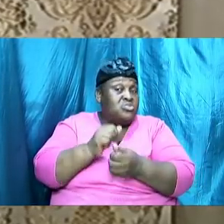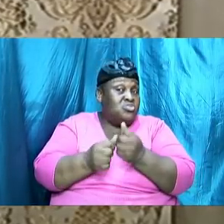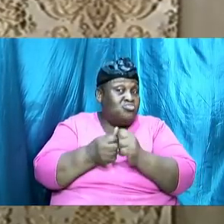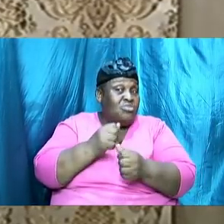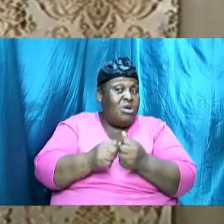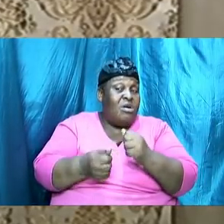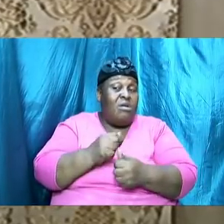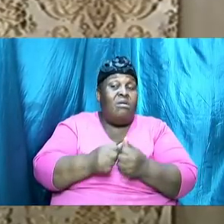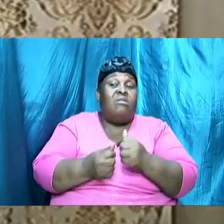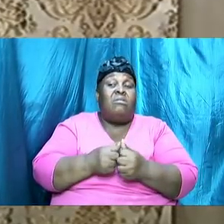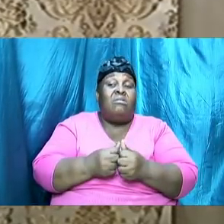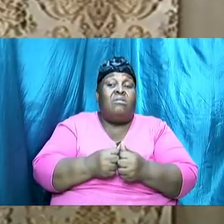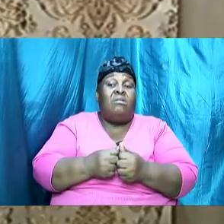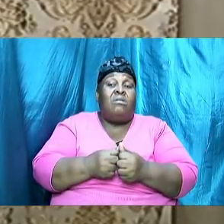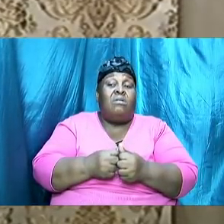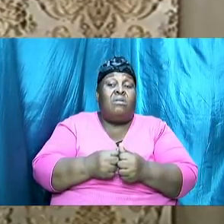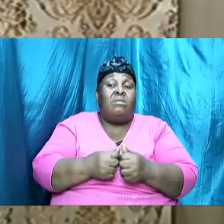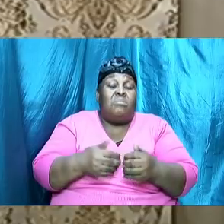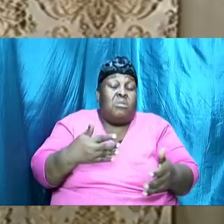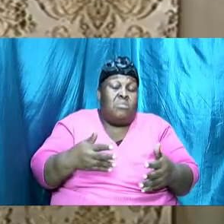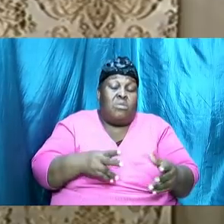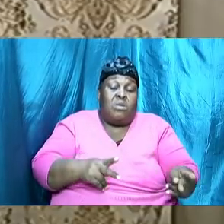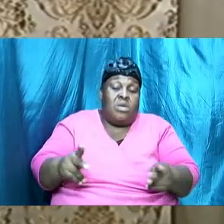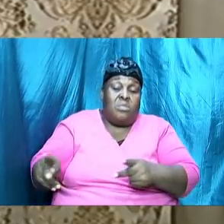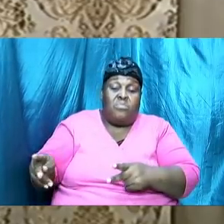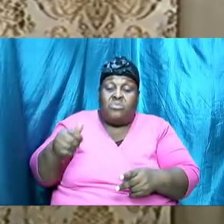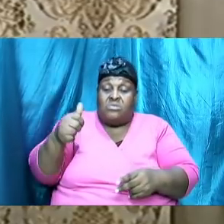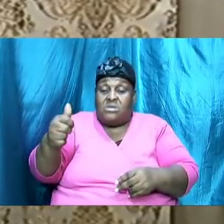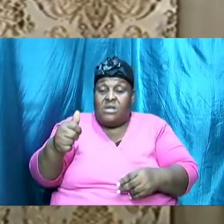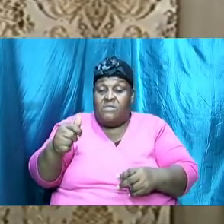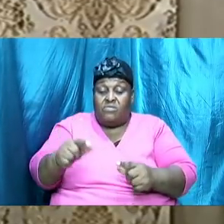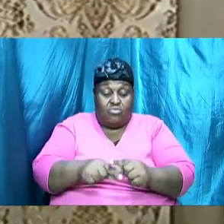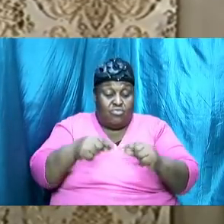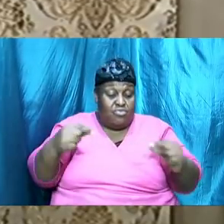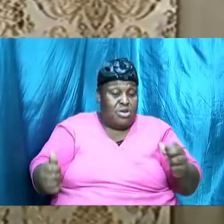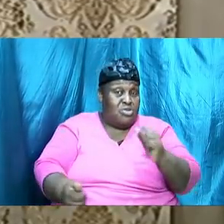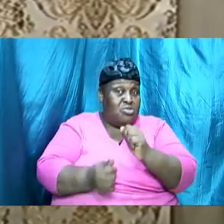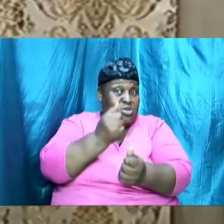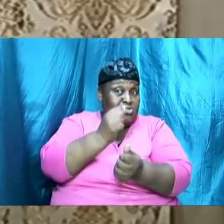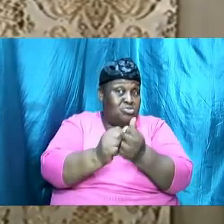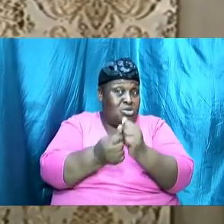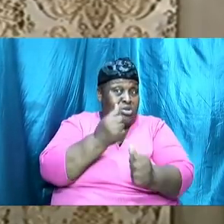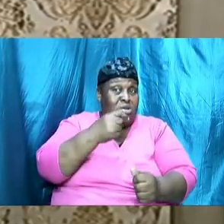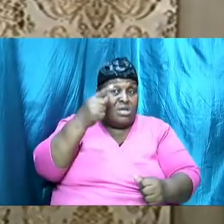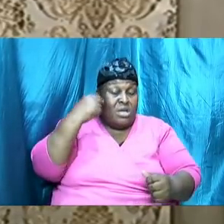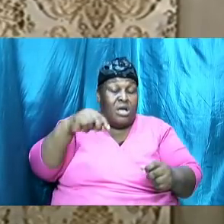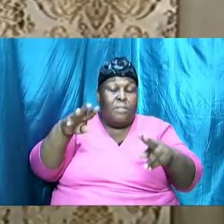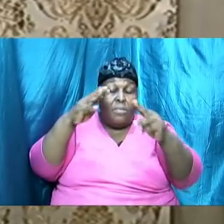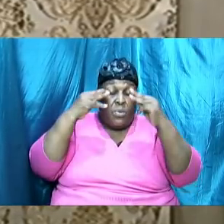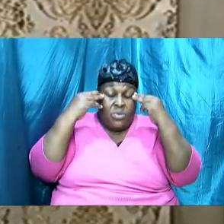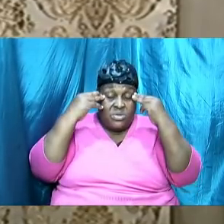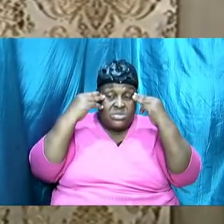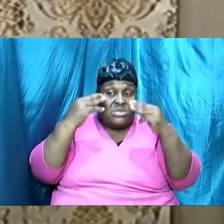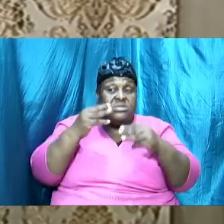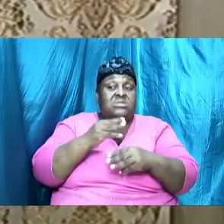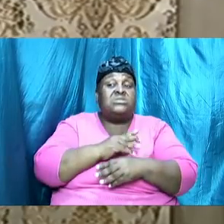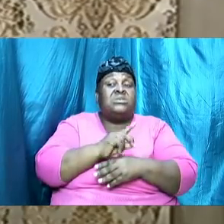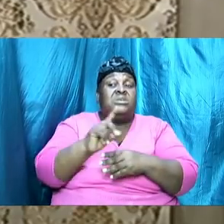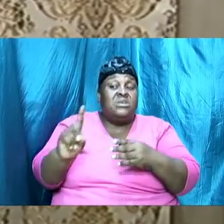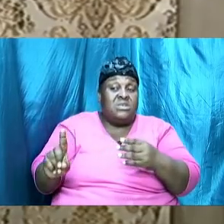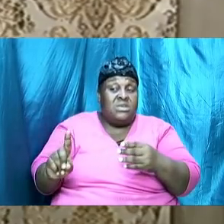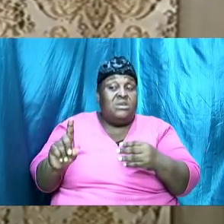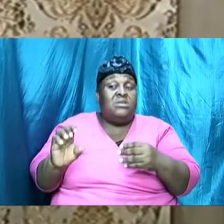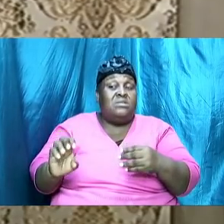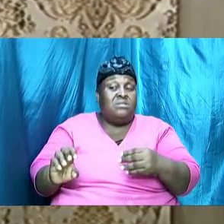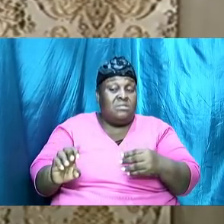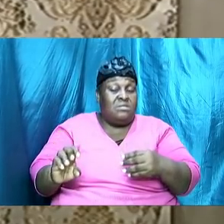putting ourselves in grave danger because Moses did that and marred